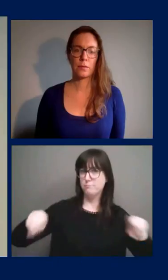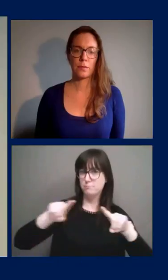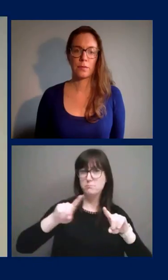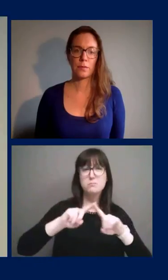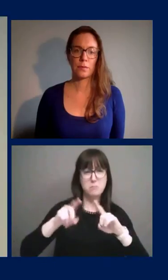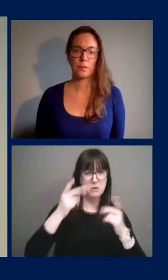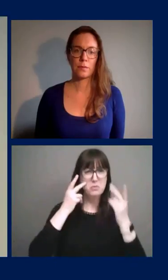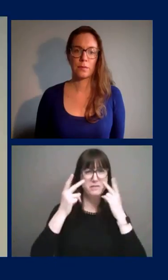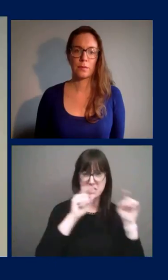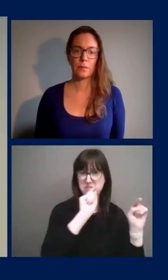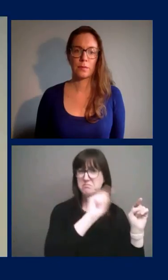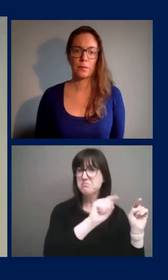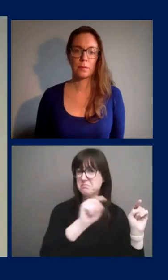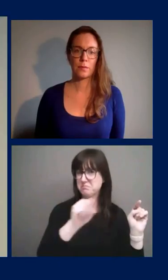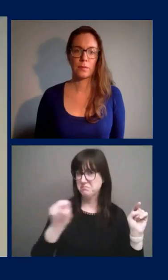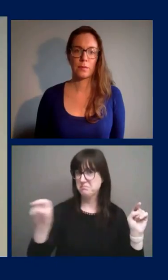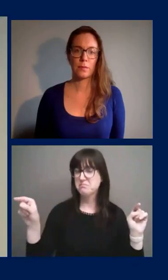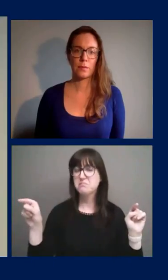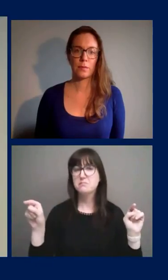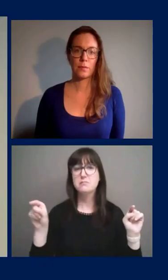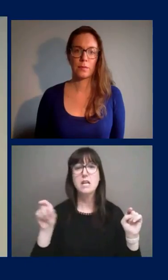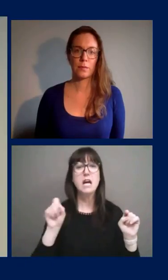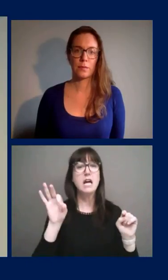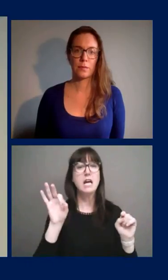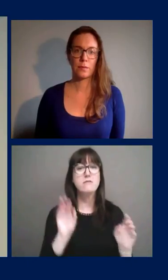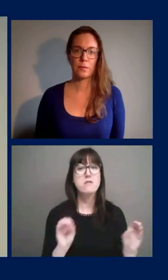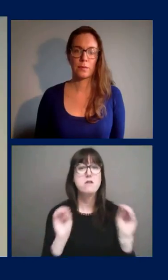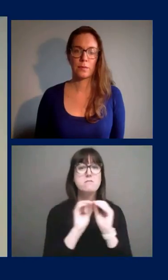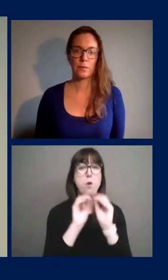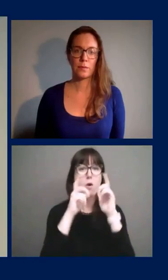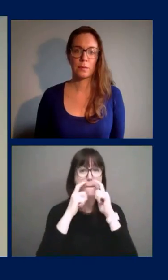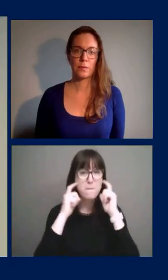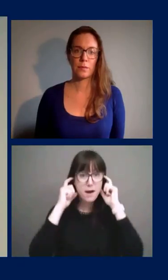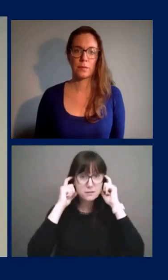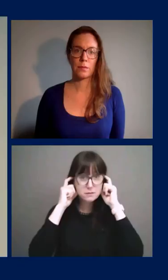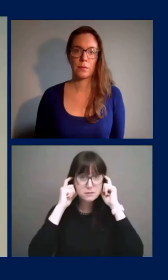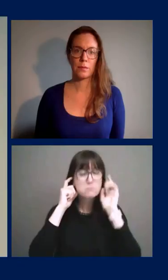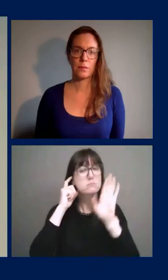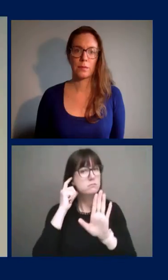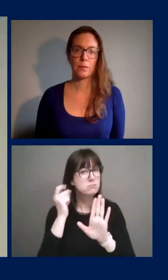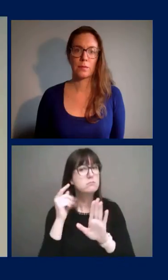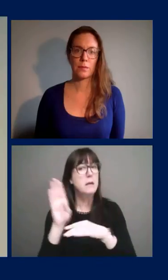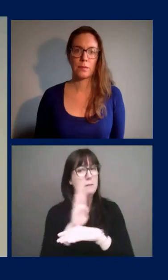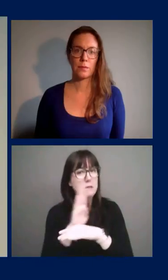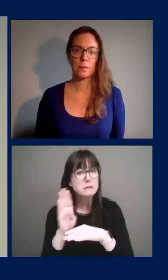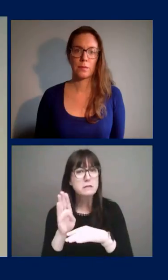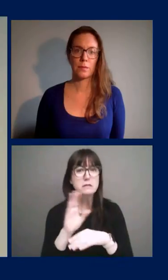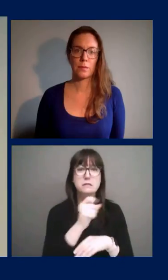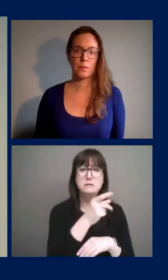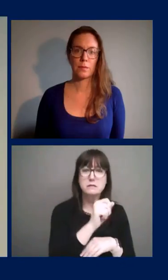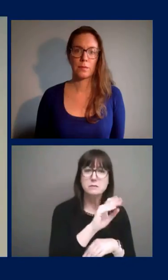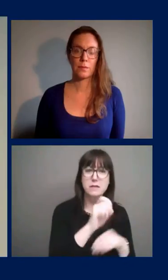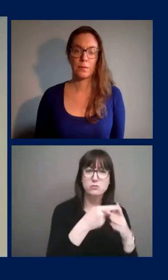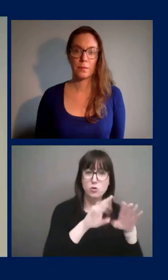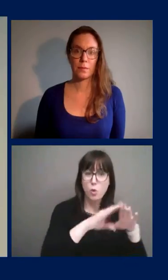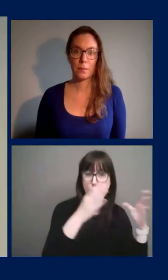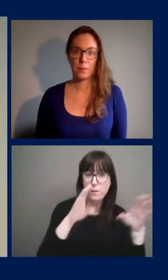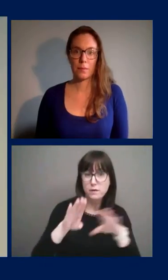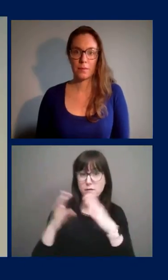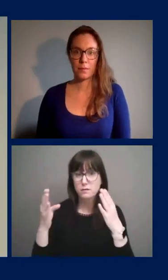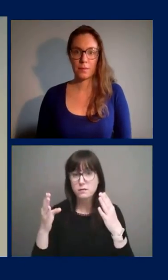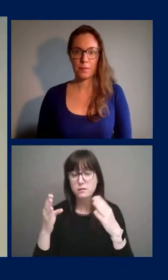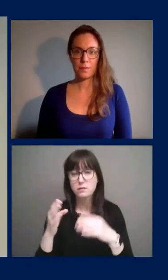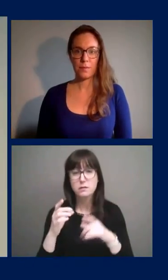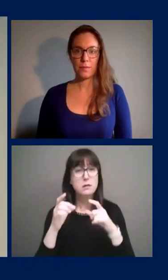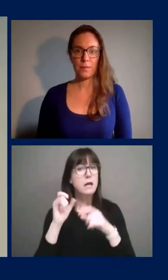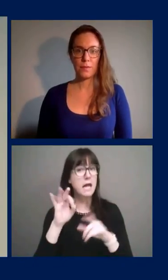community. When more people wear a mask, especially as more businesses and public spaces reopen, wearing masks is one element